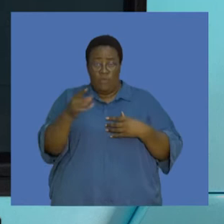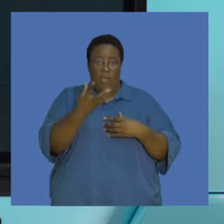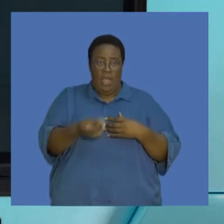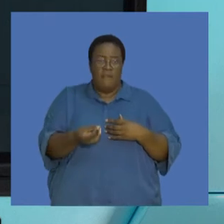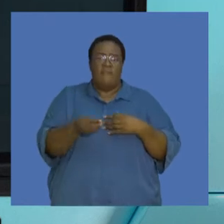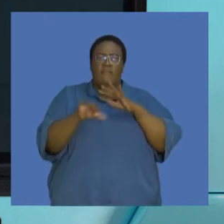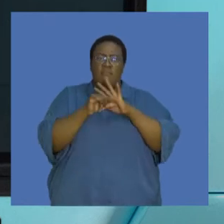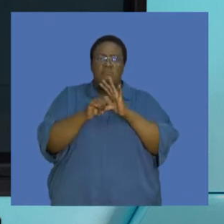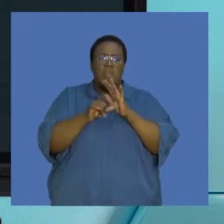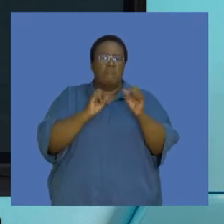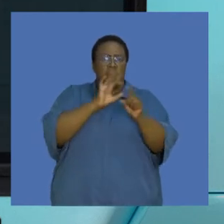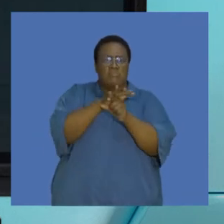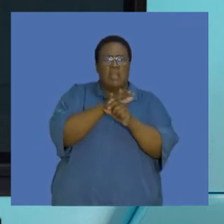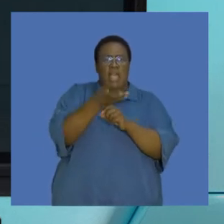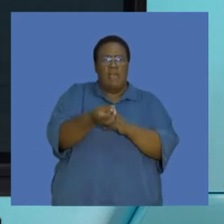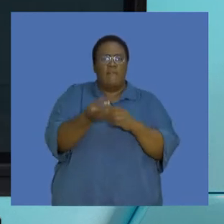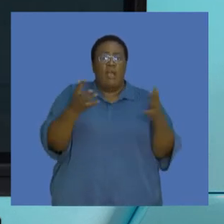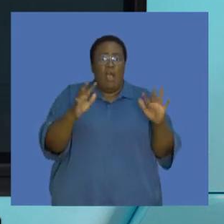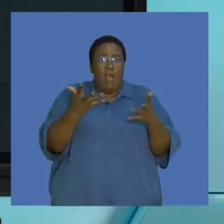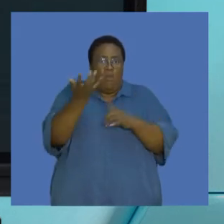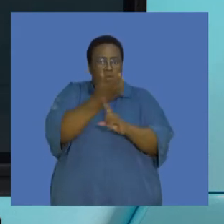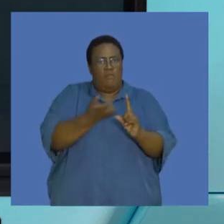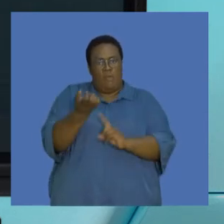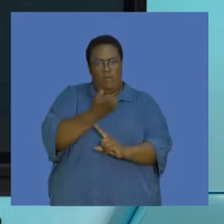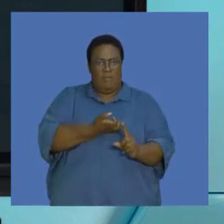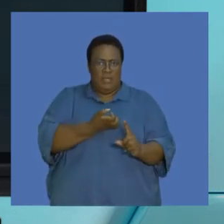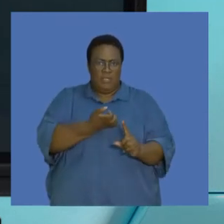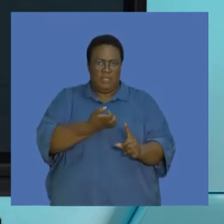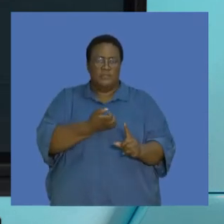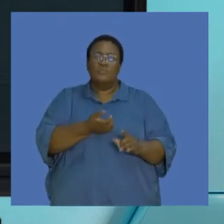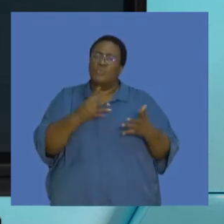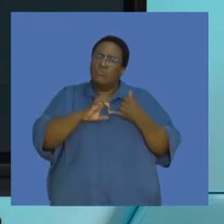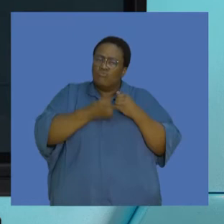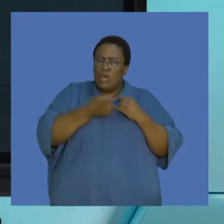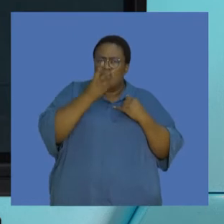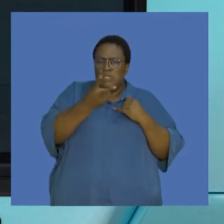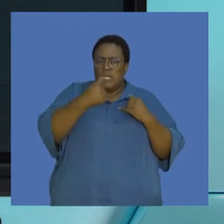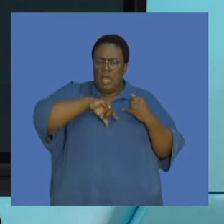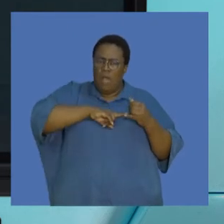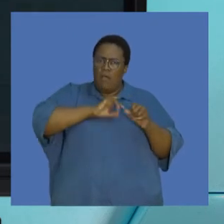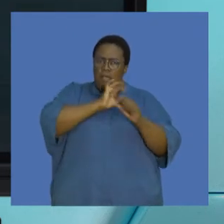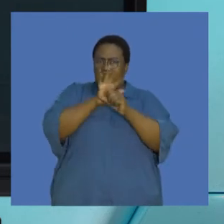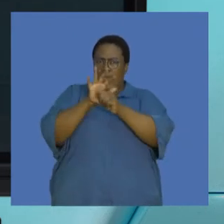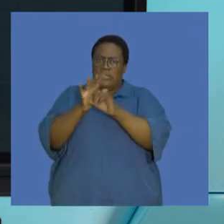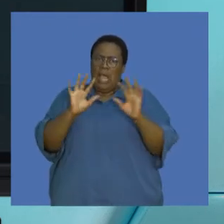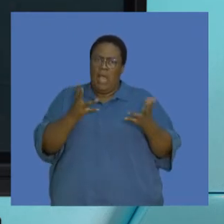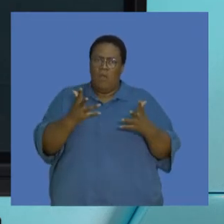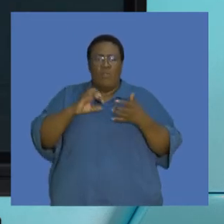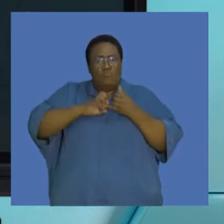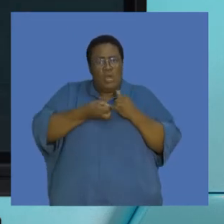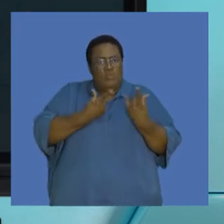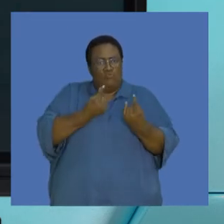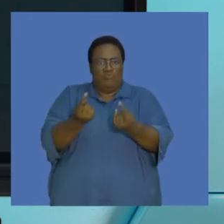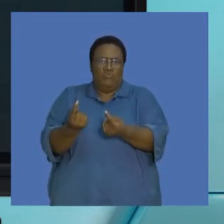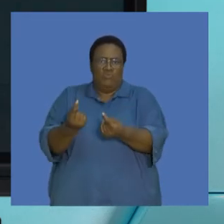and significant impact on the environment. So let's try and see what our impact is and let's try and act on that